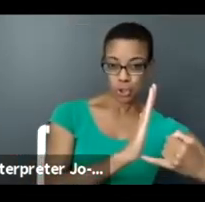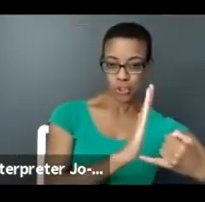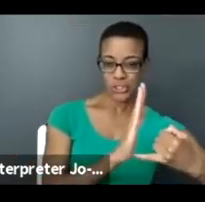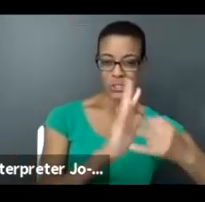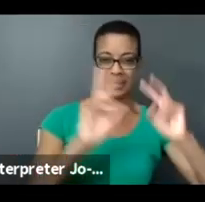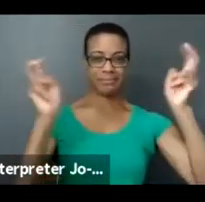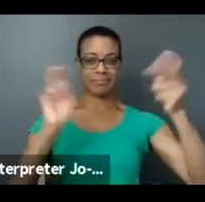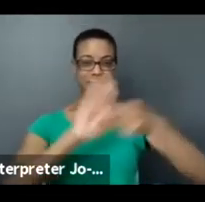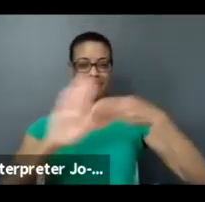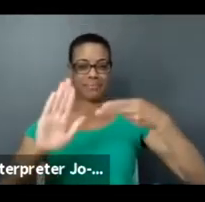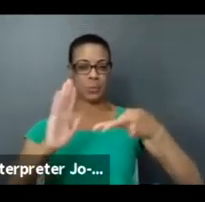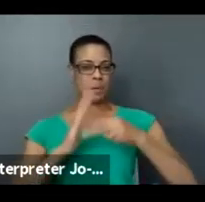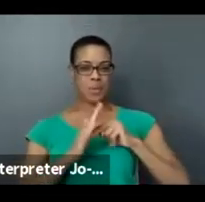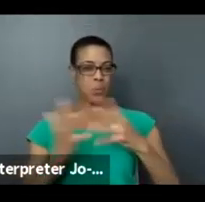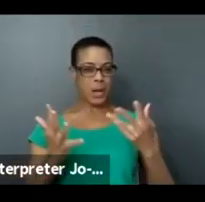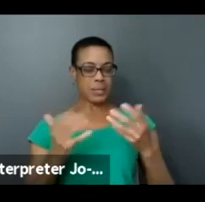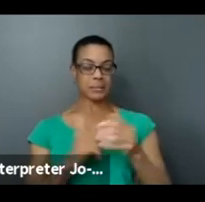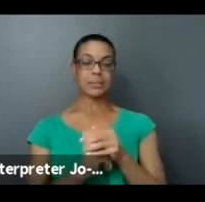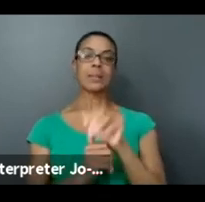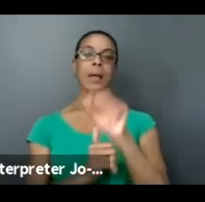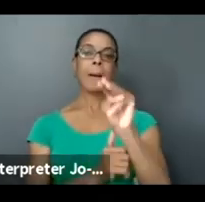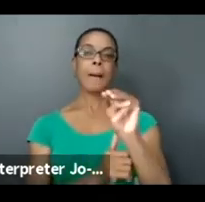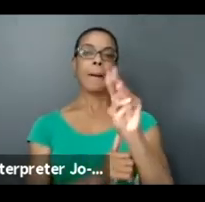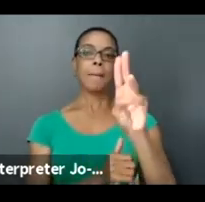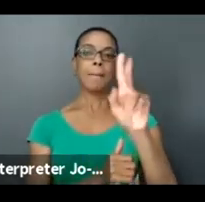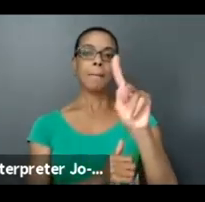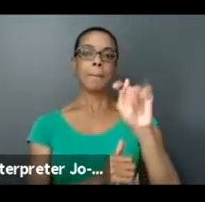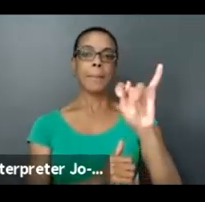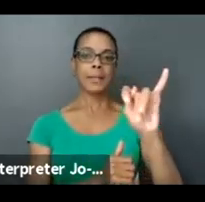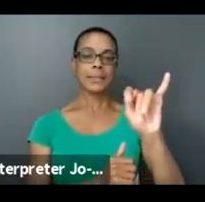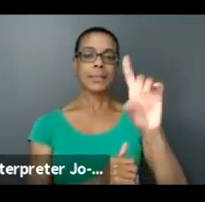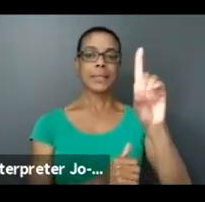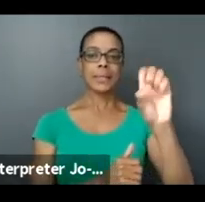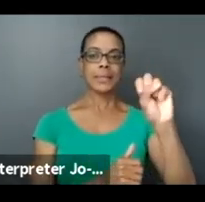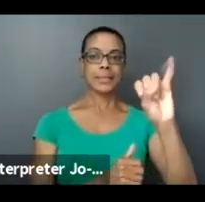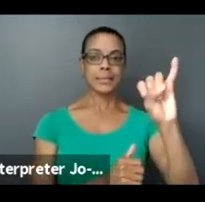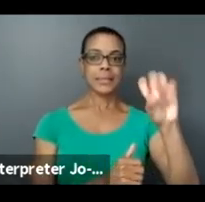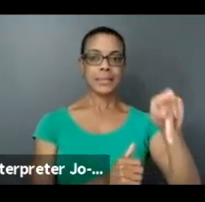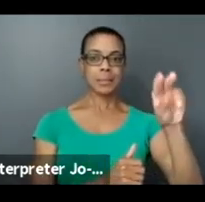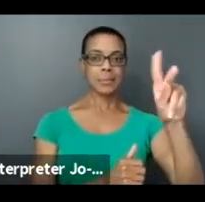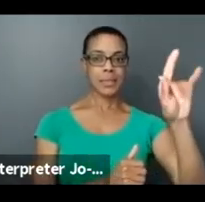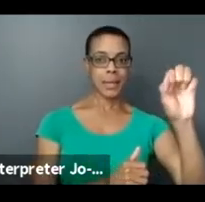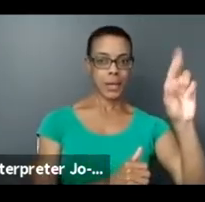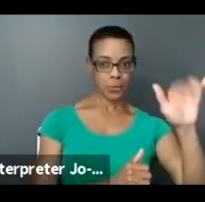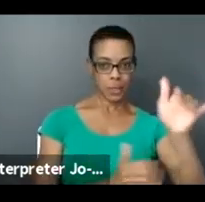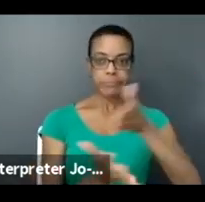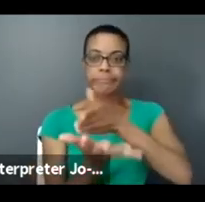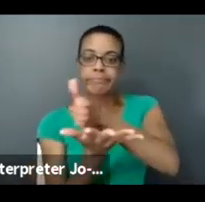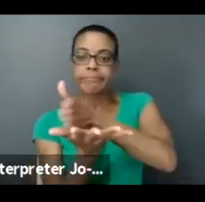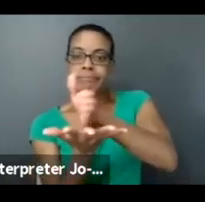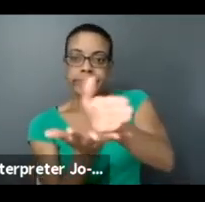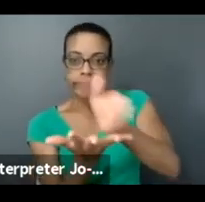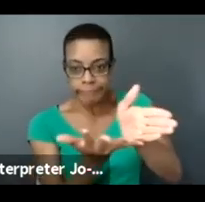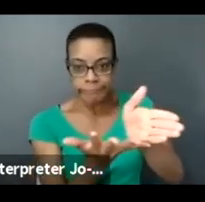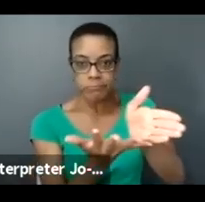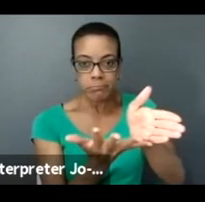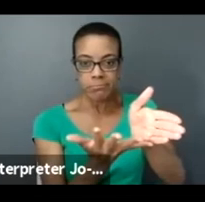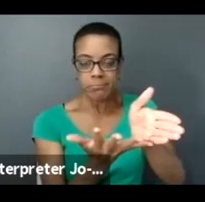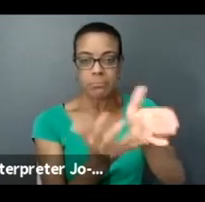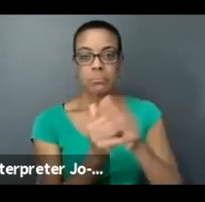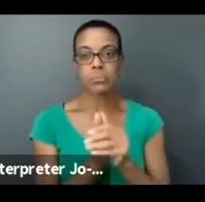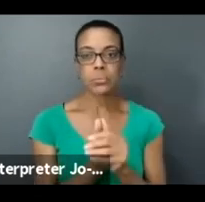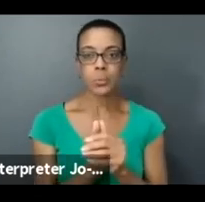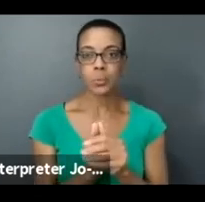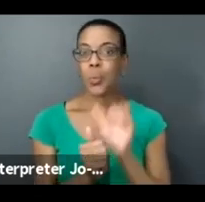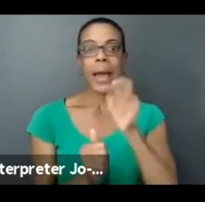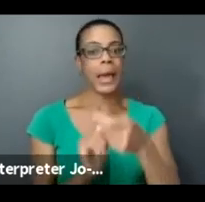That would definitely be a multidisciplinary project. You wouldn't be asked to necessarily categorize it, you could just apply to the project program for